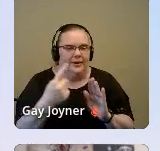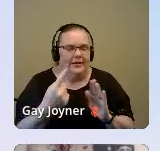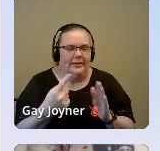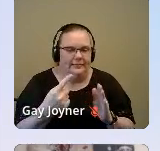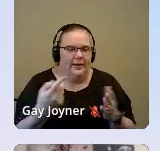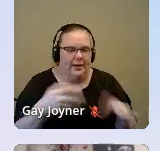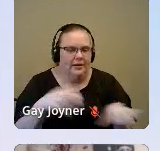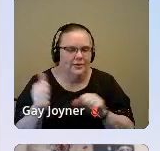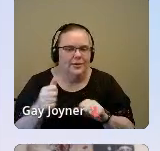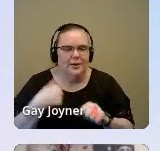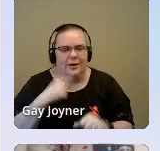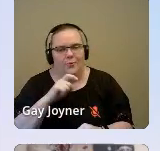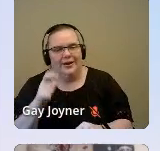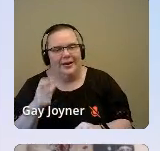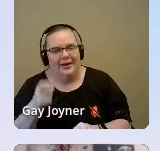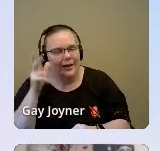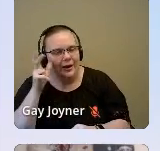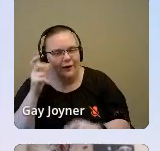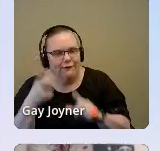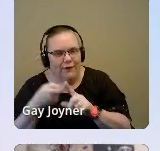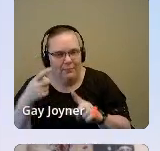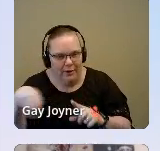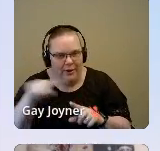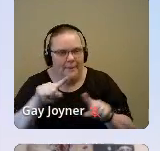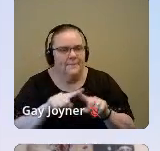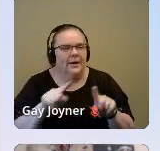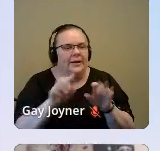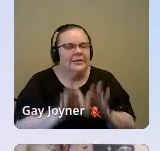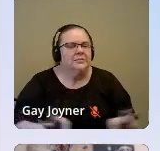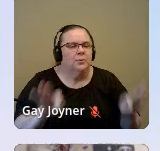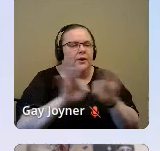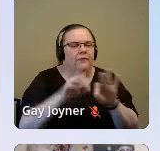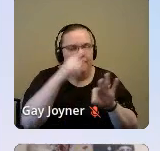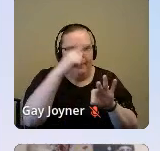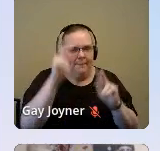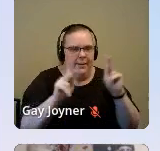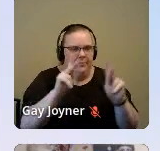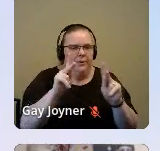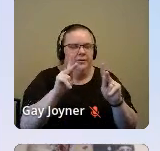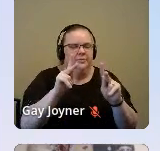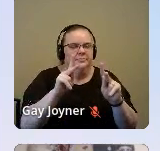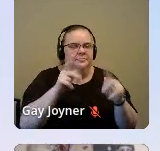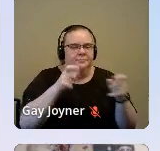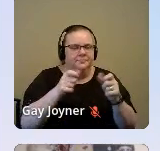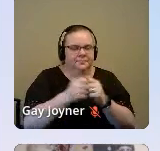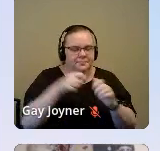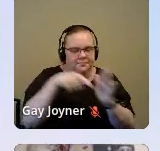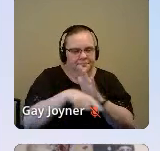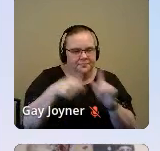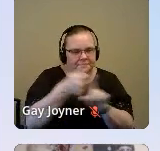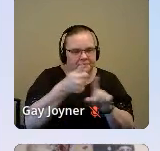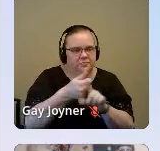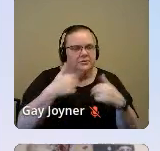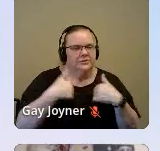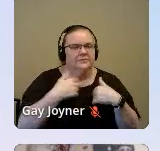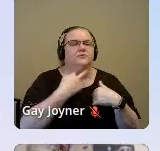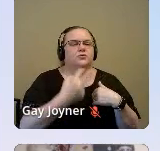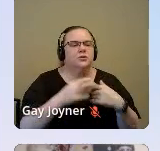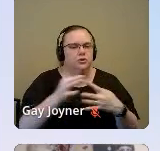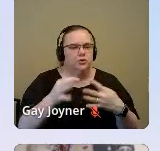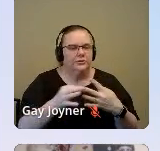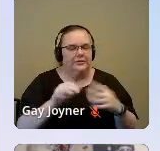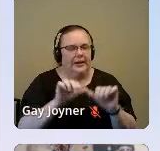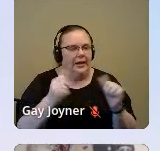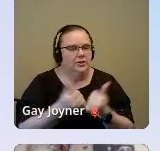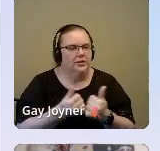turn it over to hear from you all. So it's important for Black people dealing with suicidality to have voice, choice, and agency. The Black community